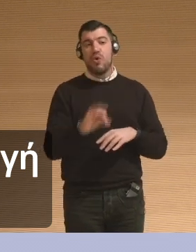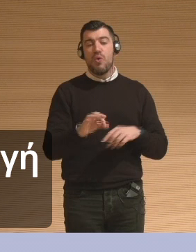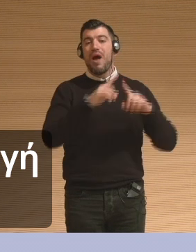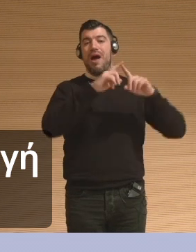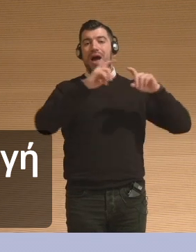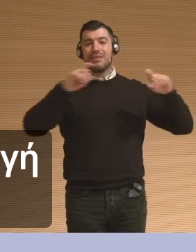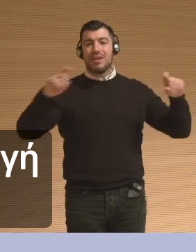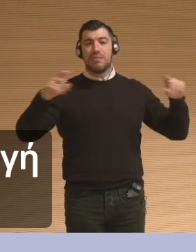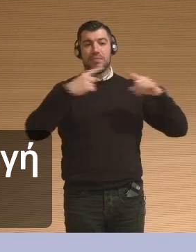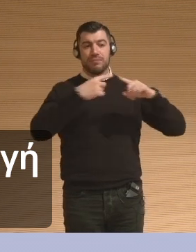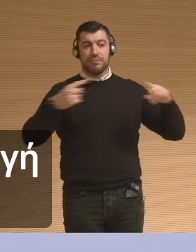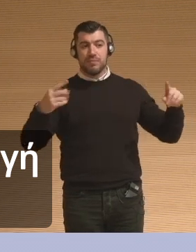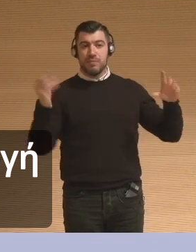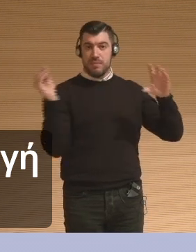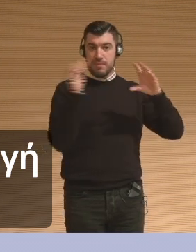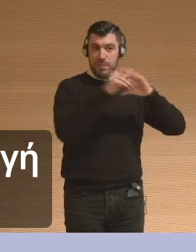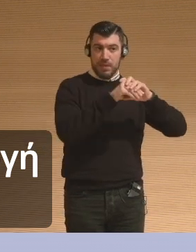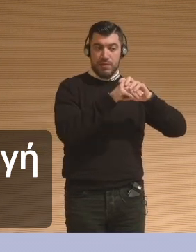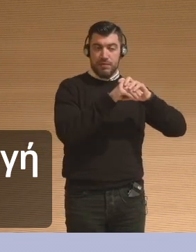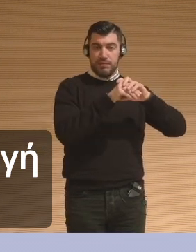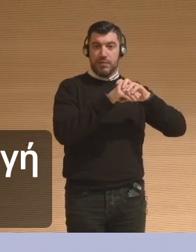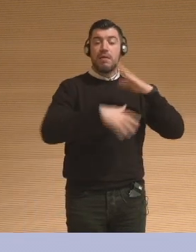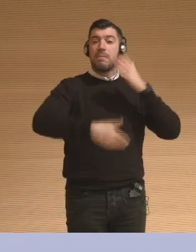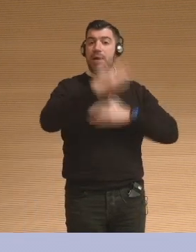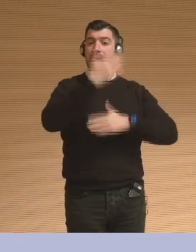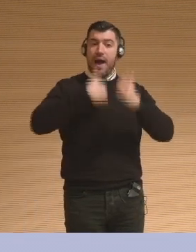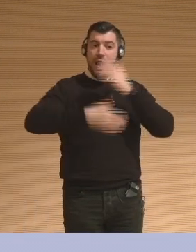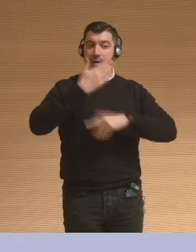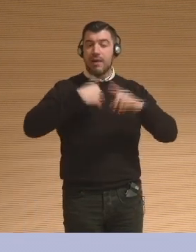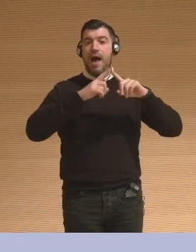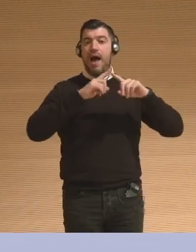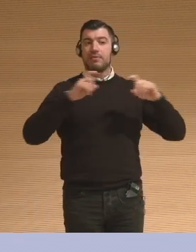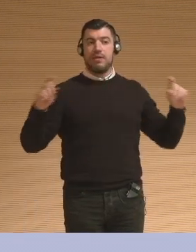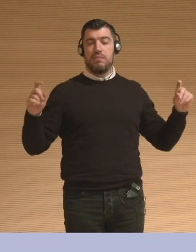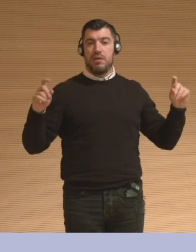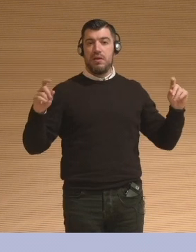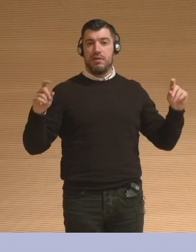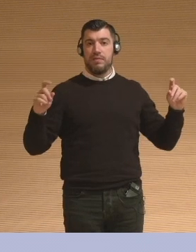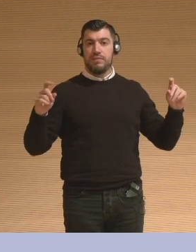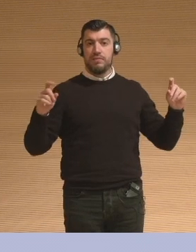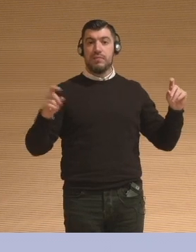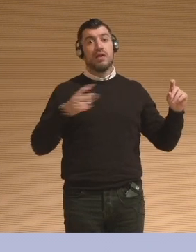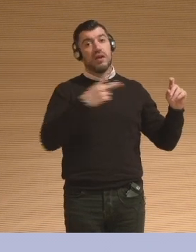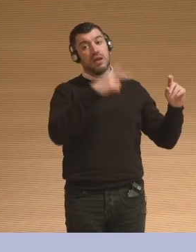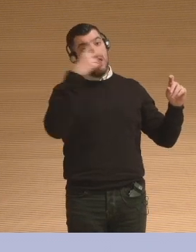in the institution's collection were theirs as well. So,